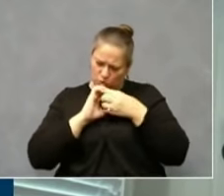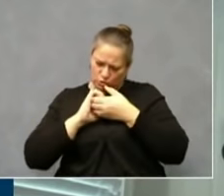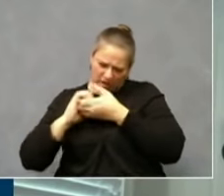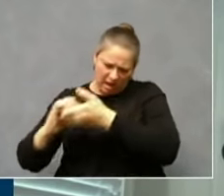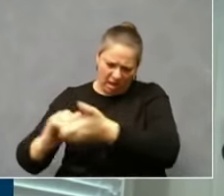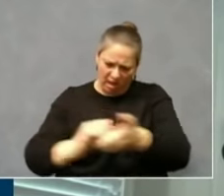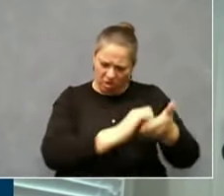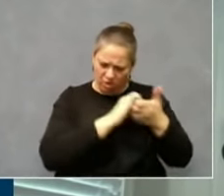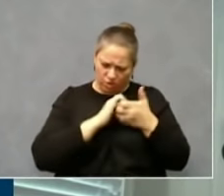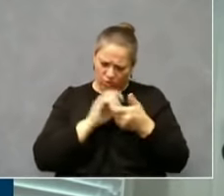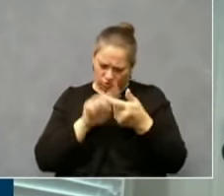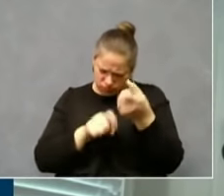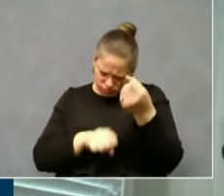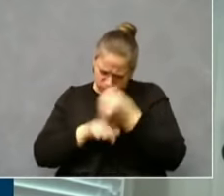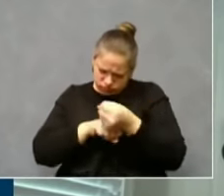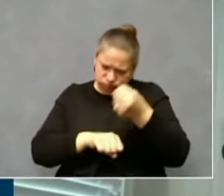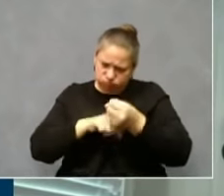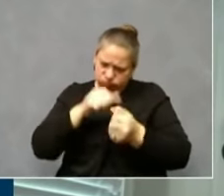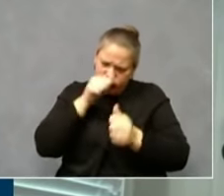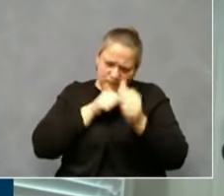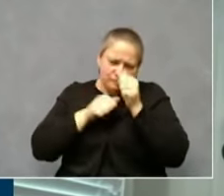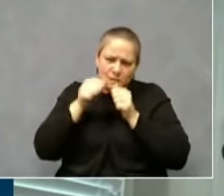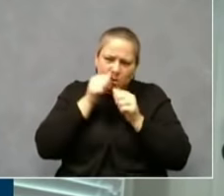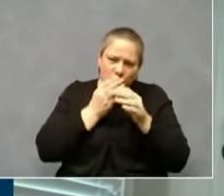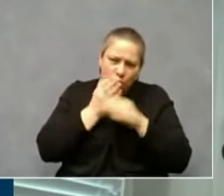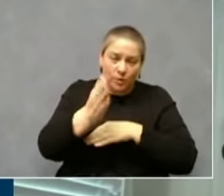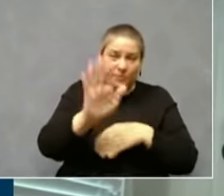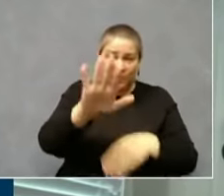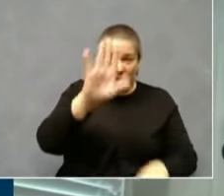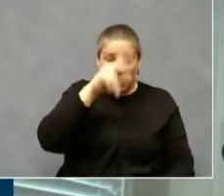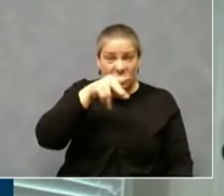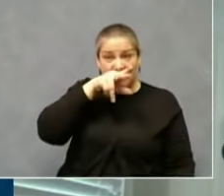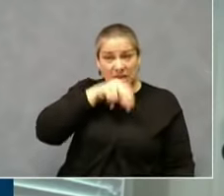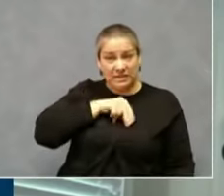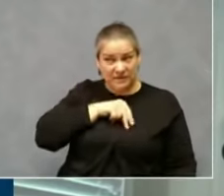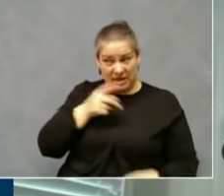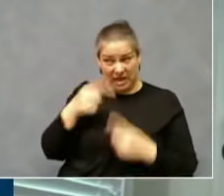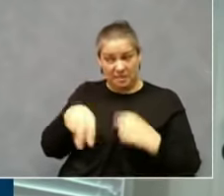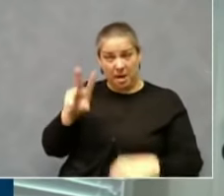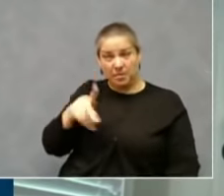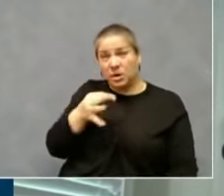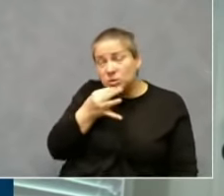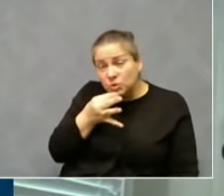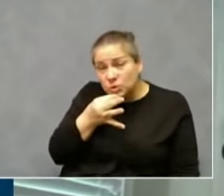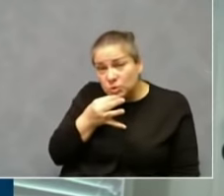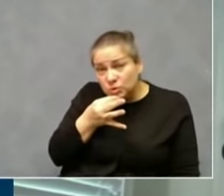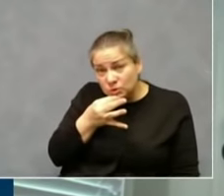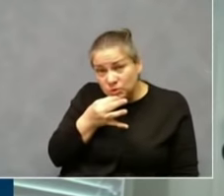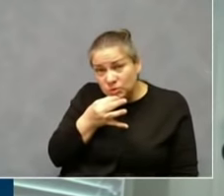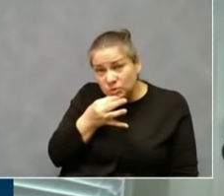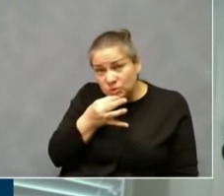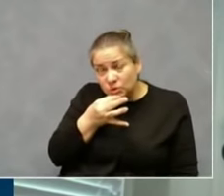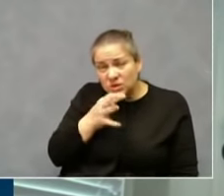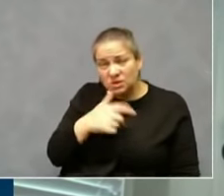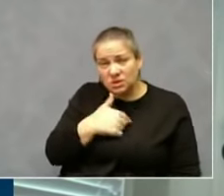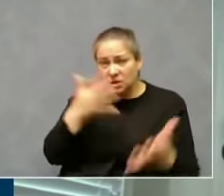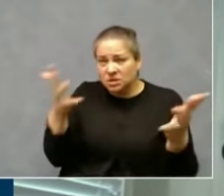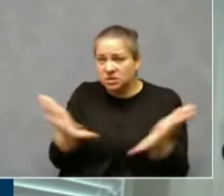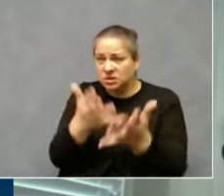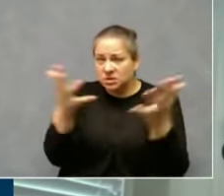in just a couple or a few days, I again urge you, do not mix with people outside your household.